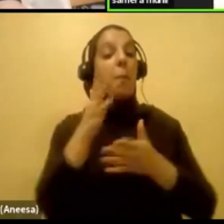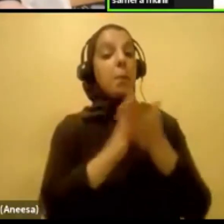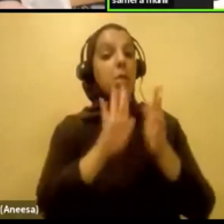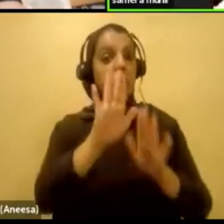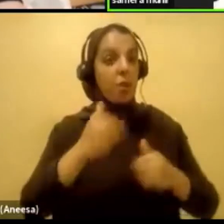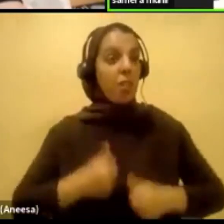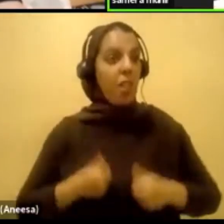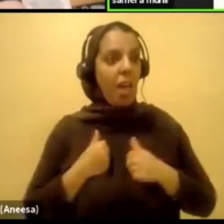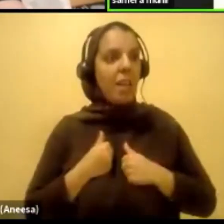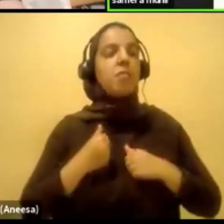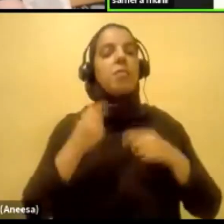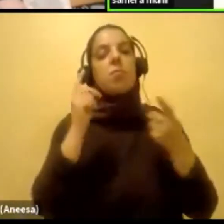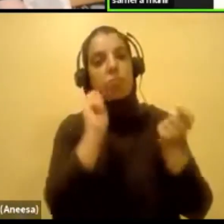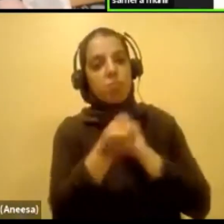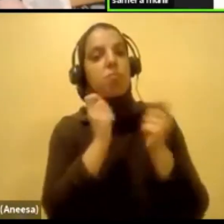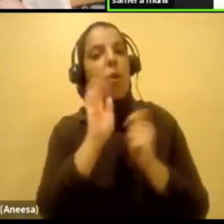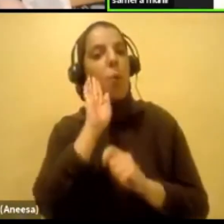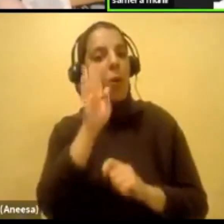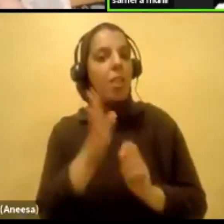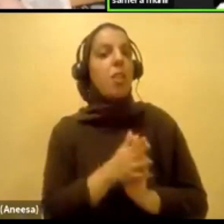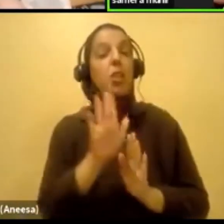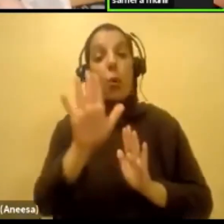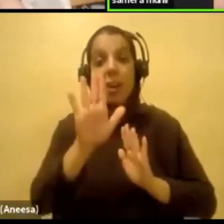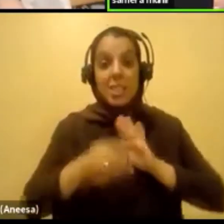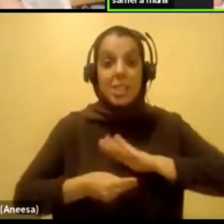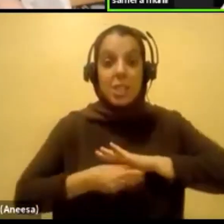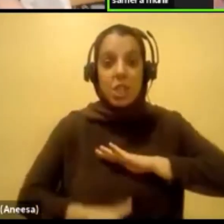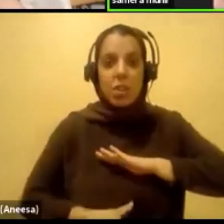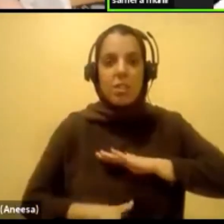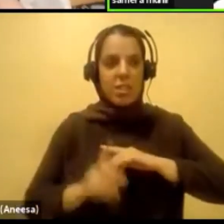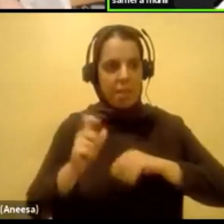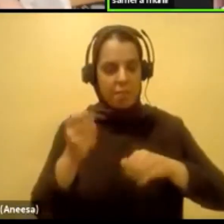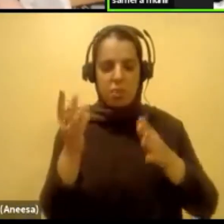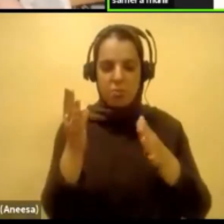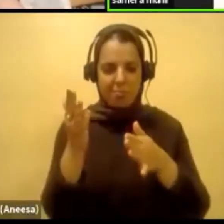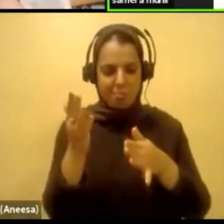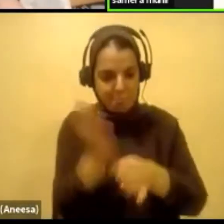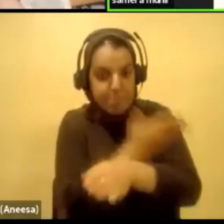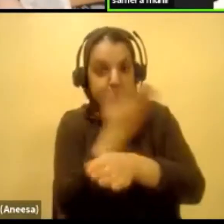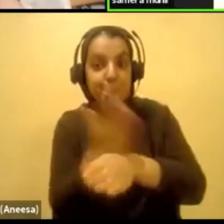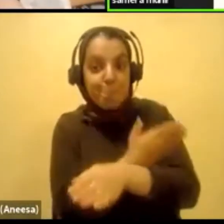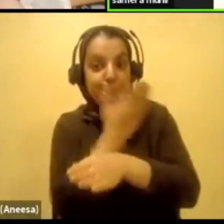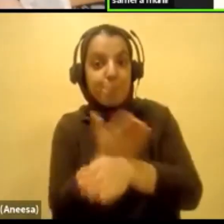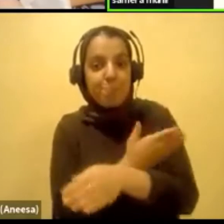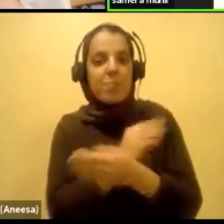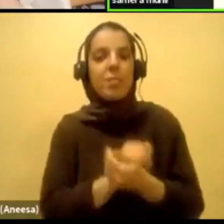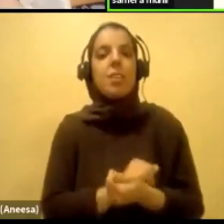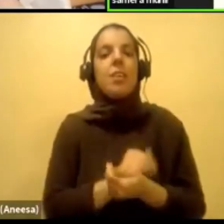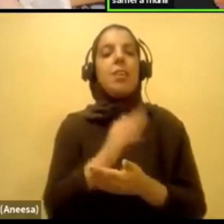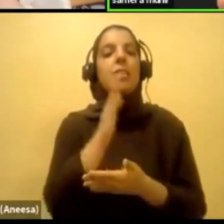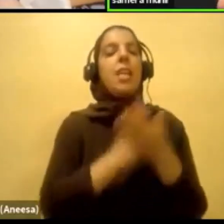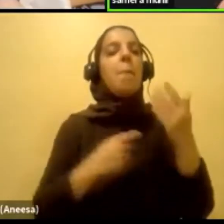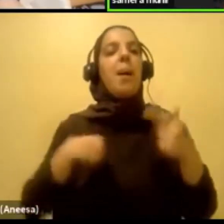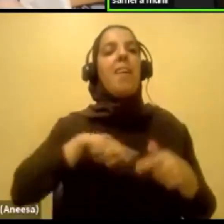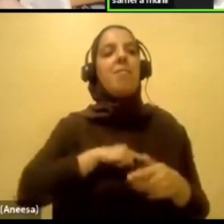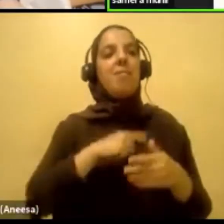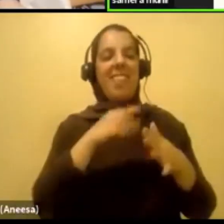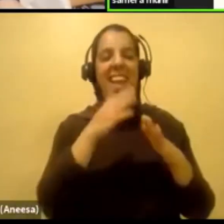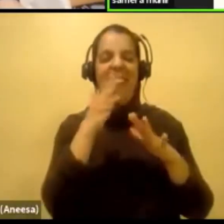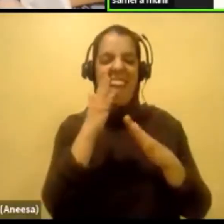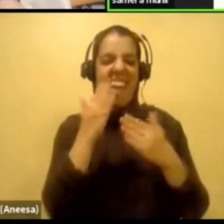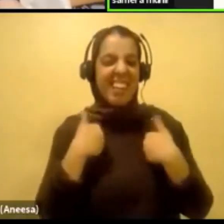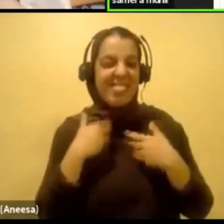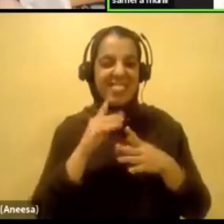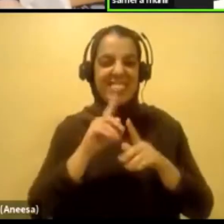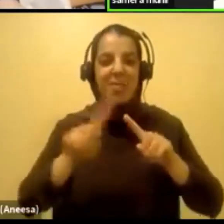on your so-called insecurities. Like some of us, you know, we all have different things that we have as obstacles or insecurities or anything like that. It doesn't